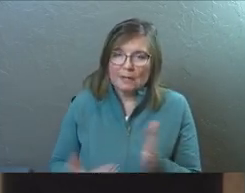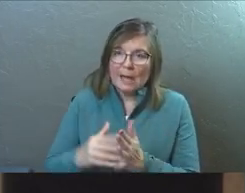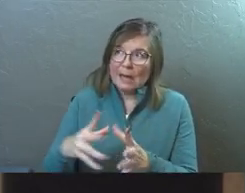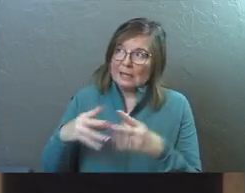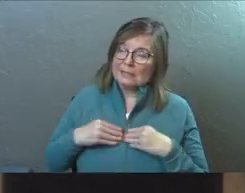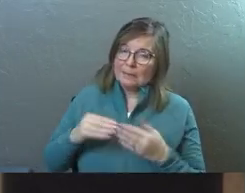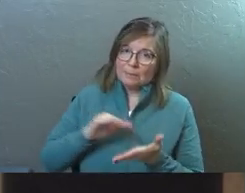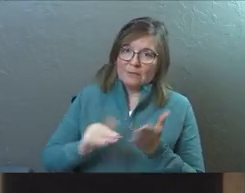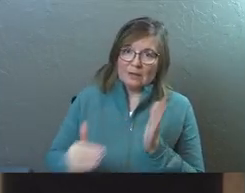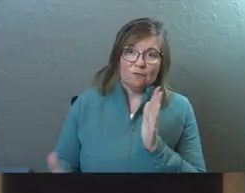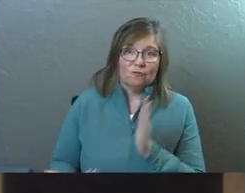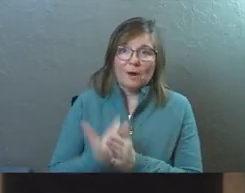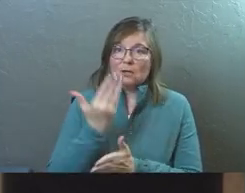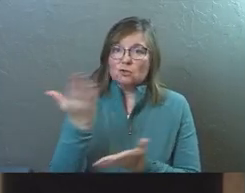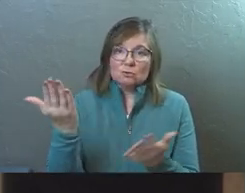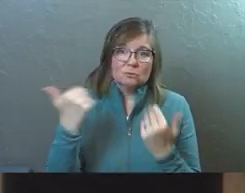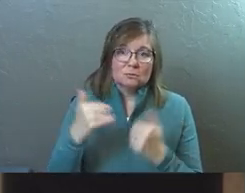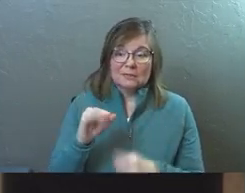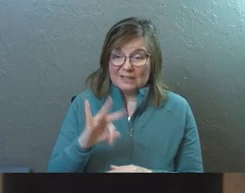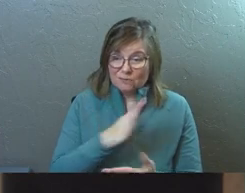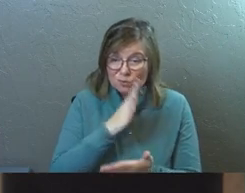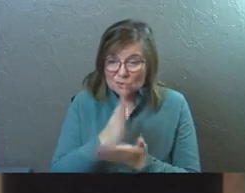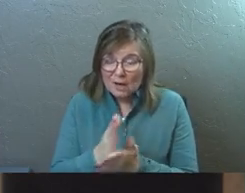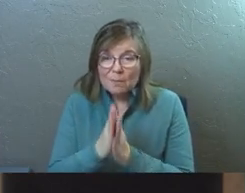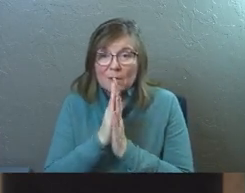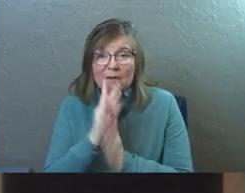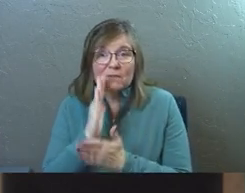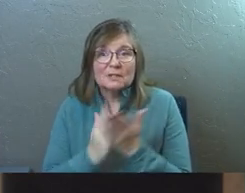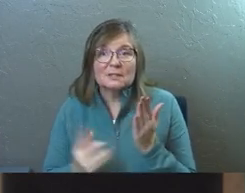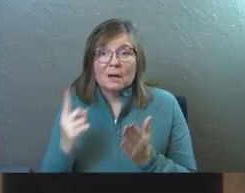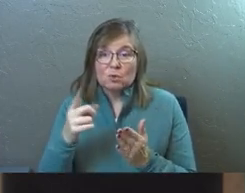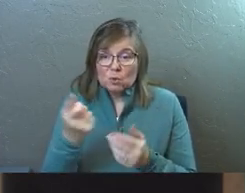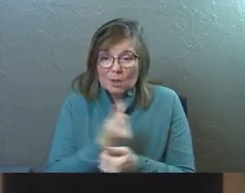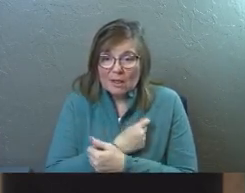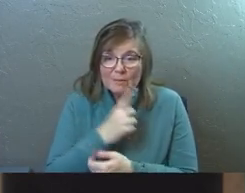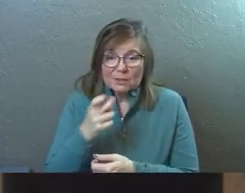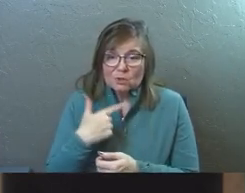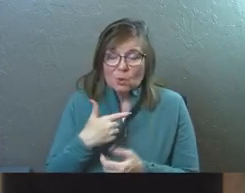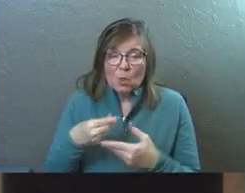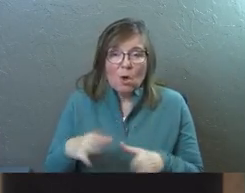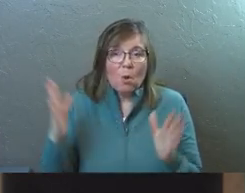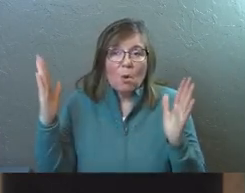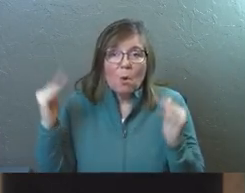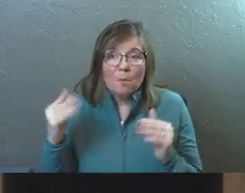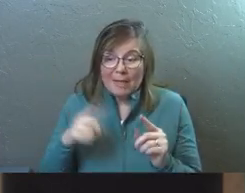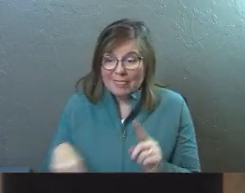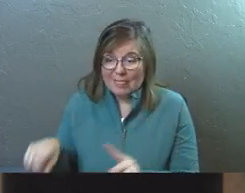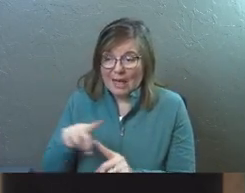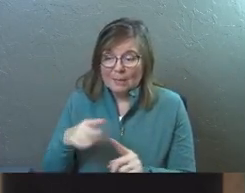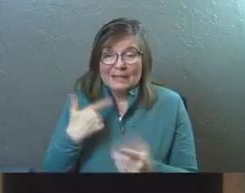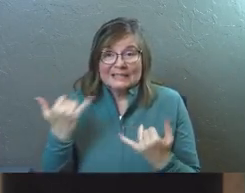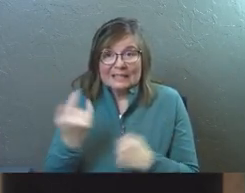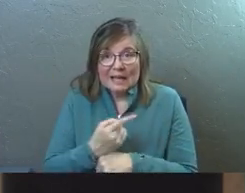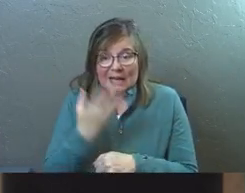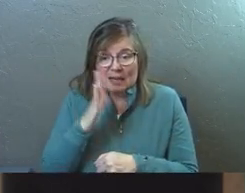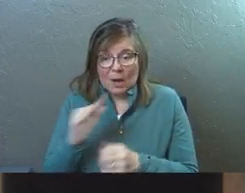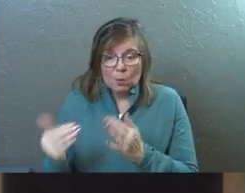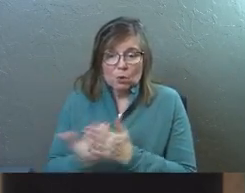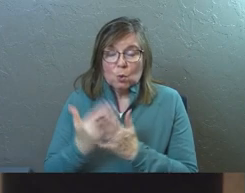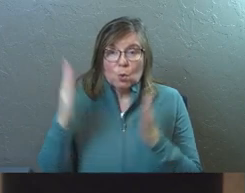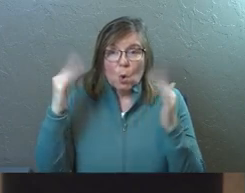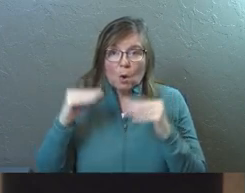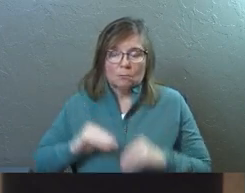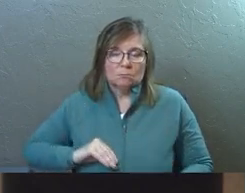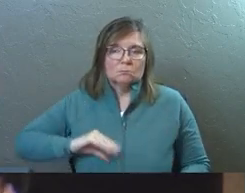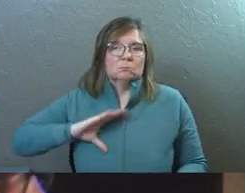receive his forgiveness fresh. If you stopped praying for somebody that you love because you lost hope in them and today God renewed